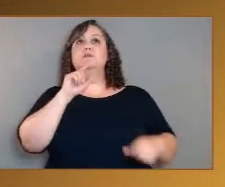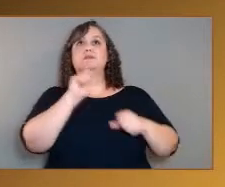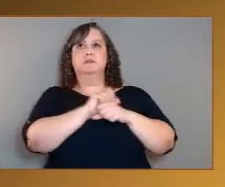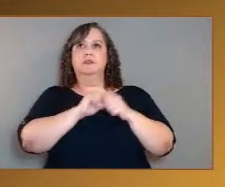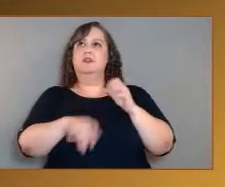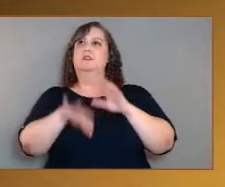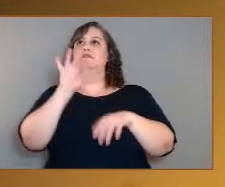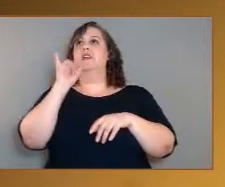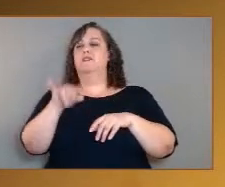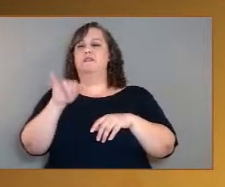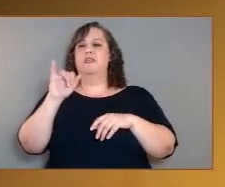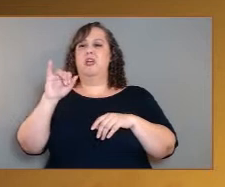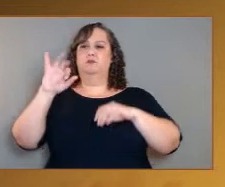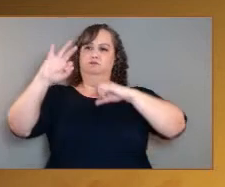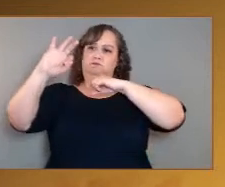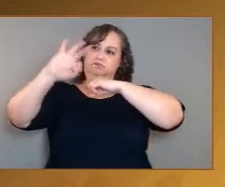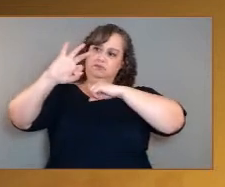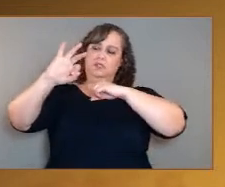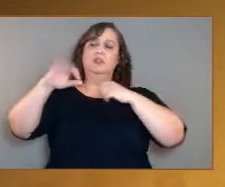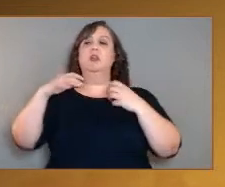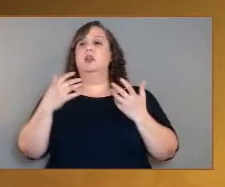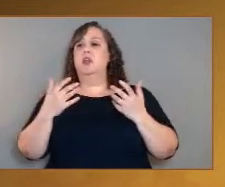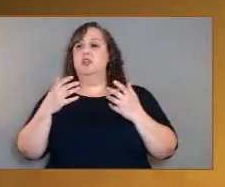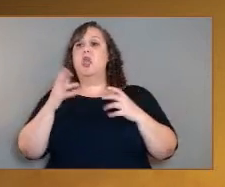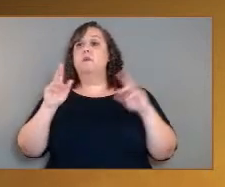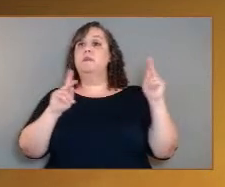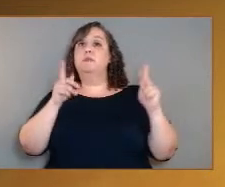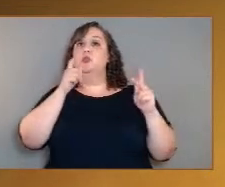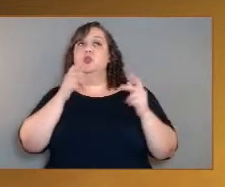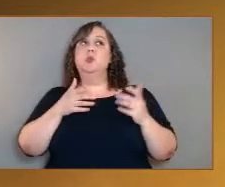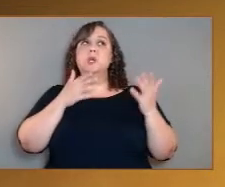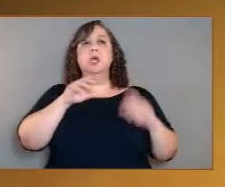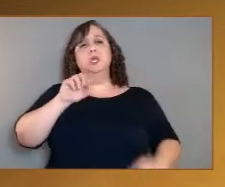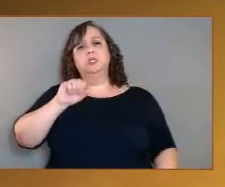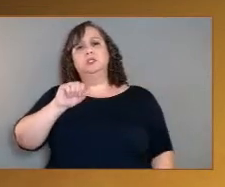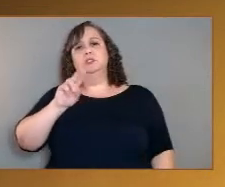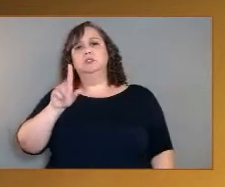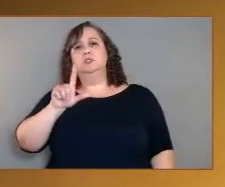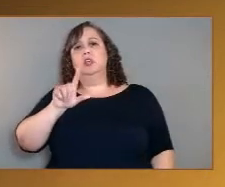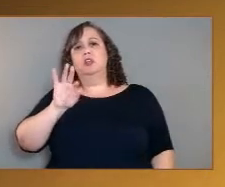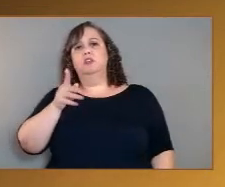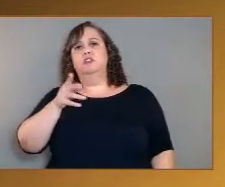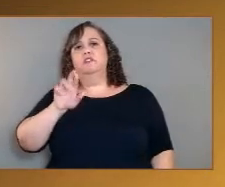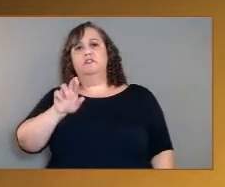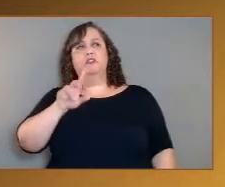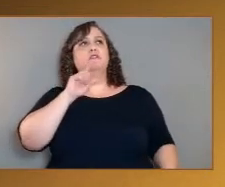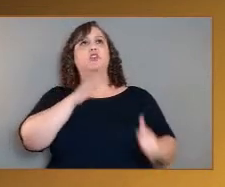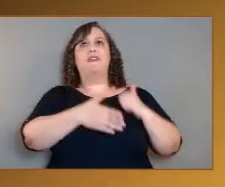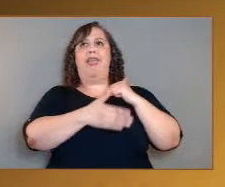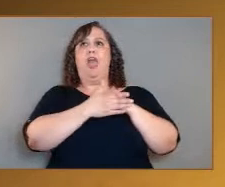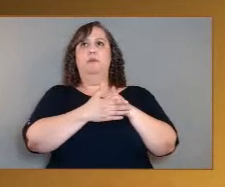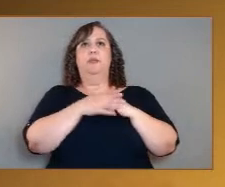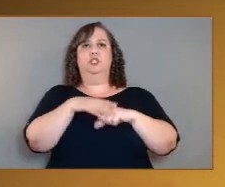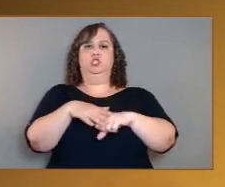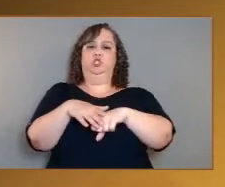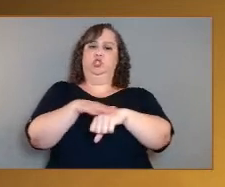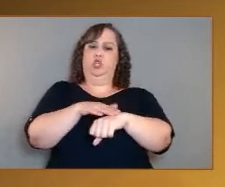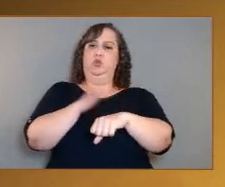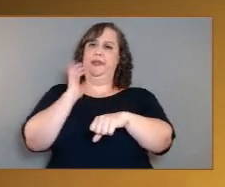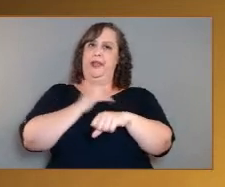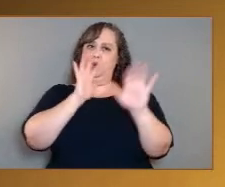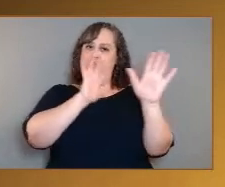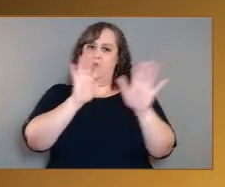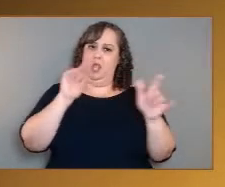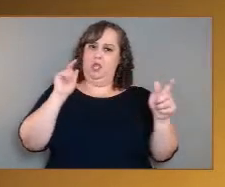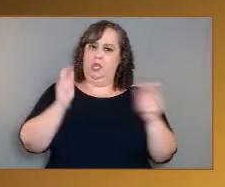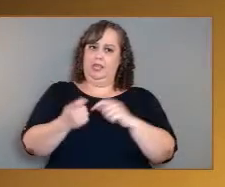And seemingly people who have proposed using sulfur to try to help slow down climate change on the Earth, you know, people